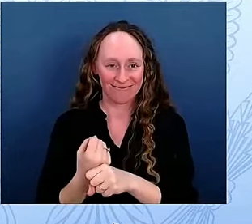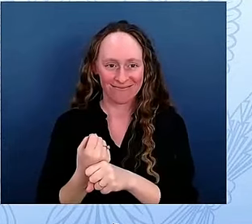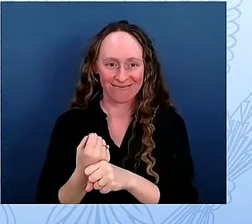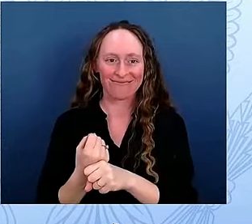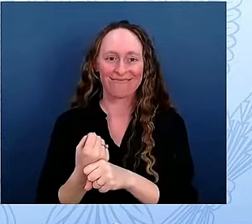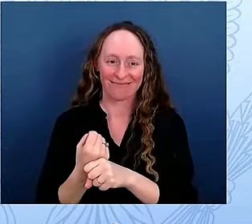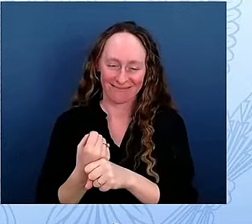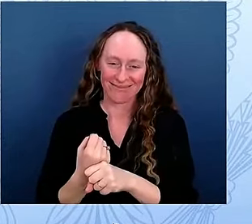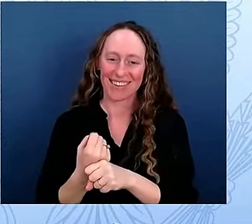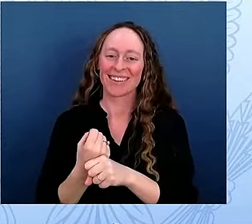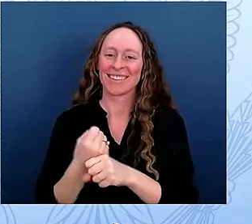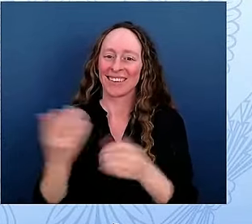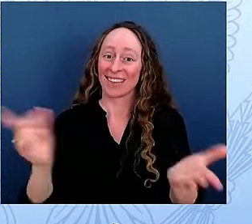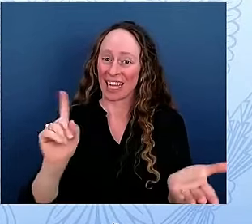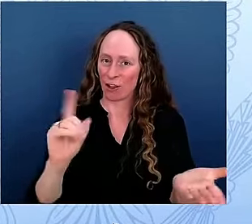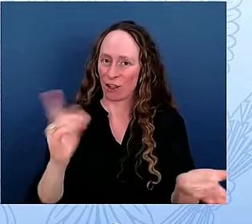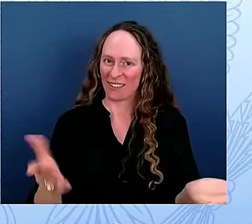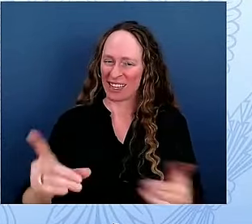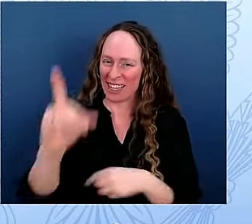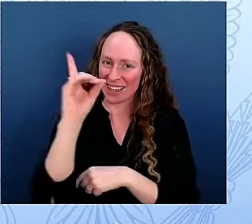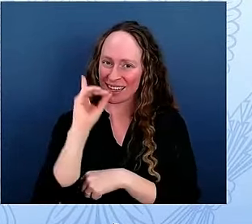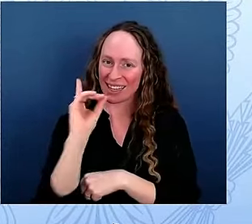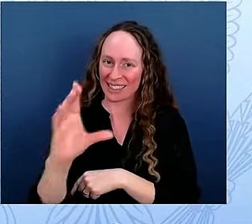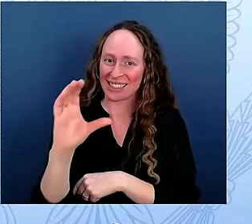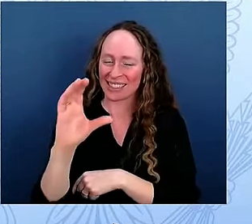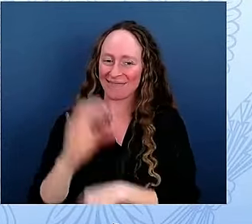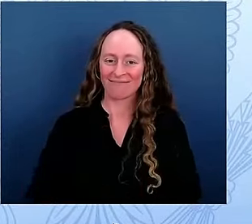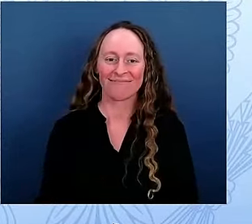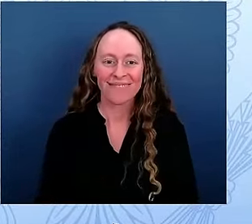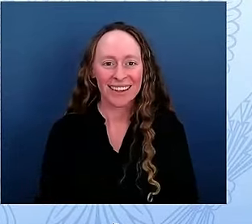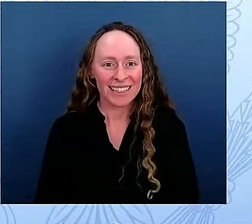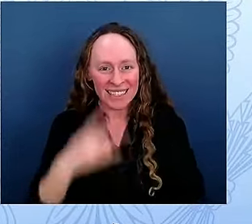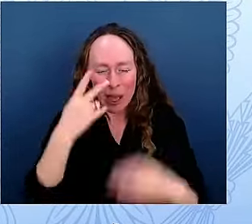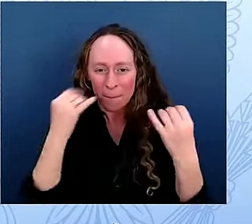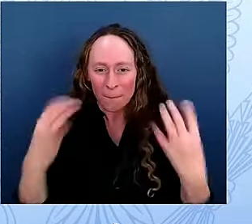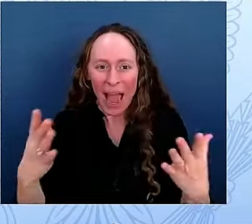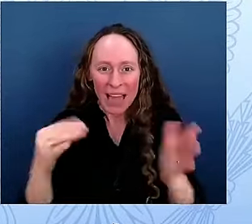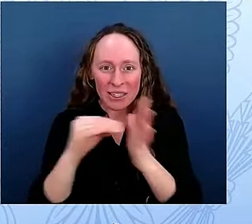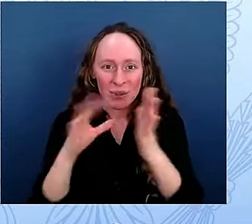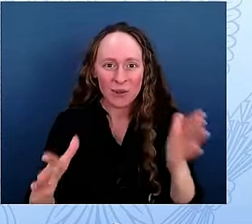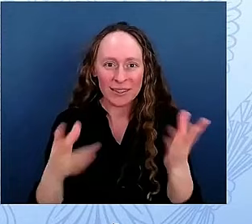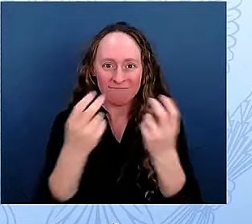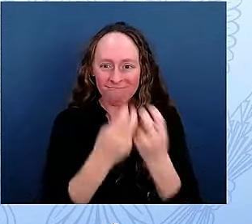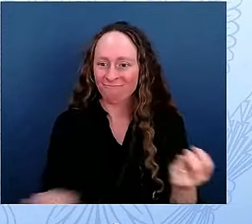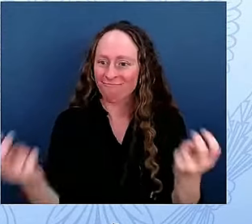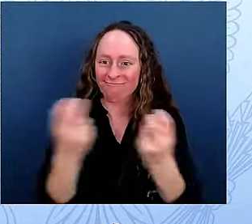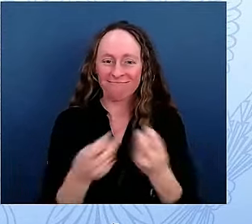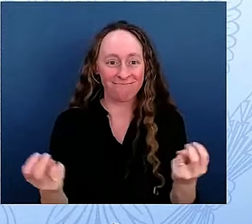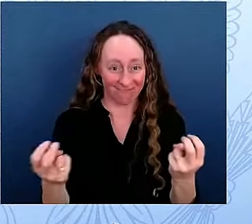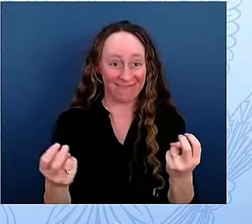right here on the front row, Alicia, much like your students, I'm sure. So welcome. Thank you.